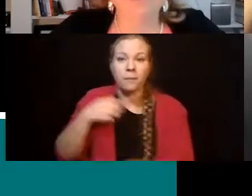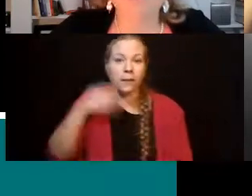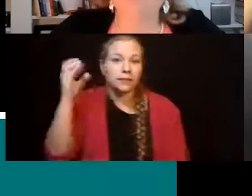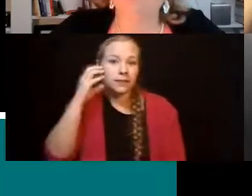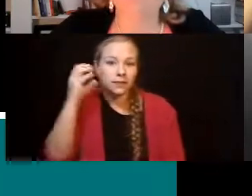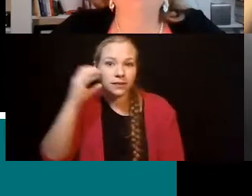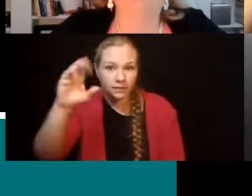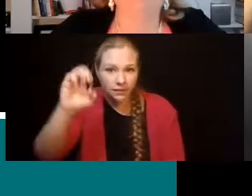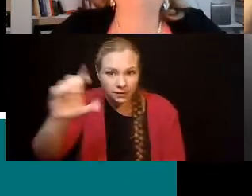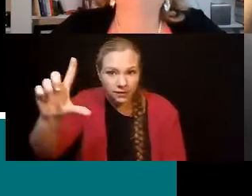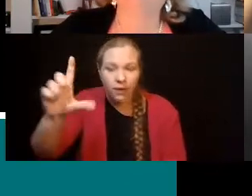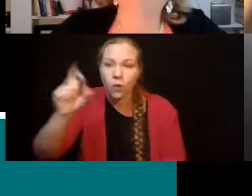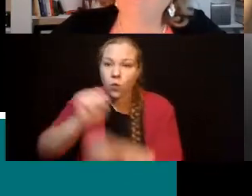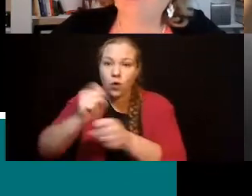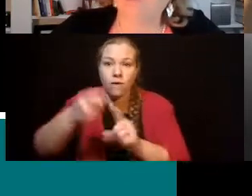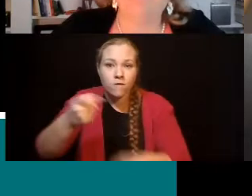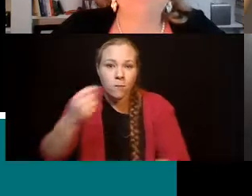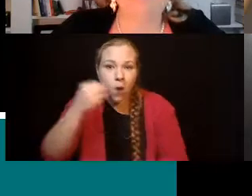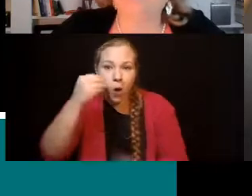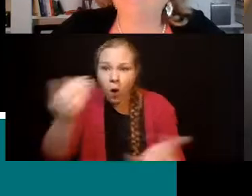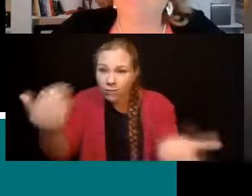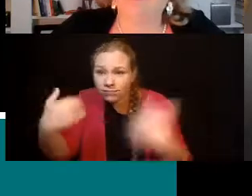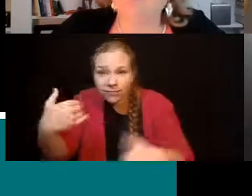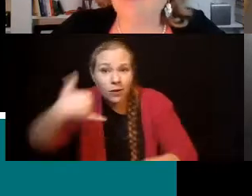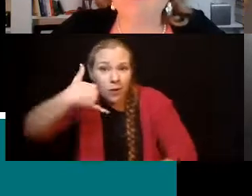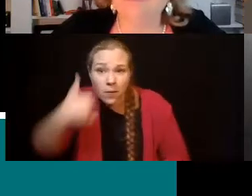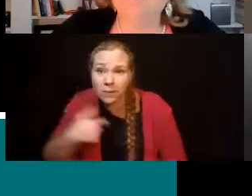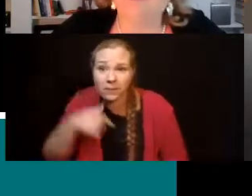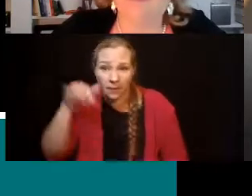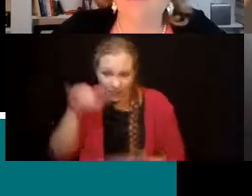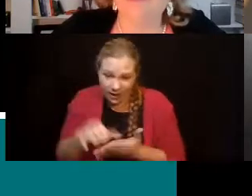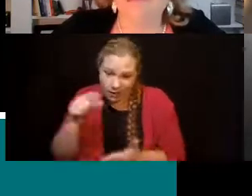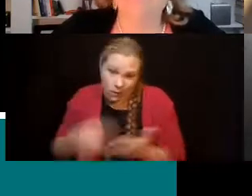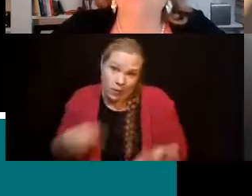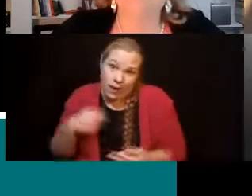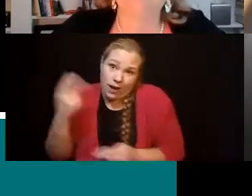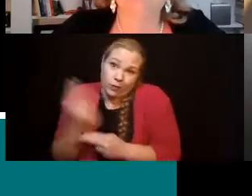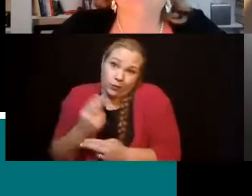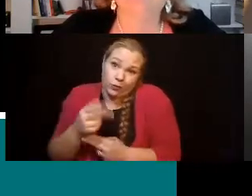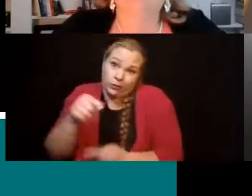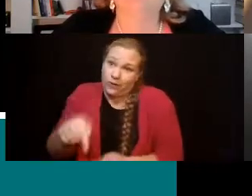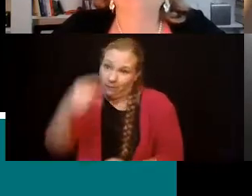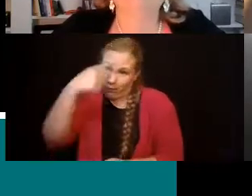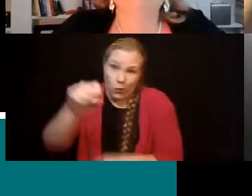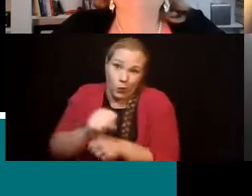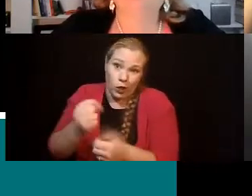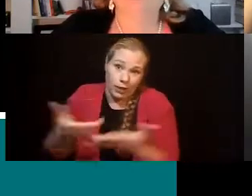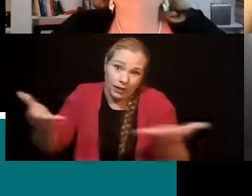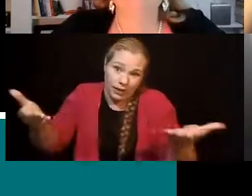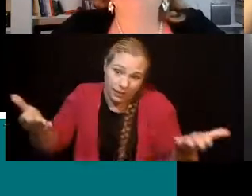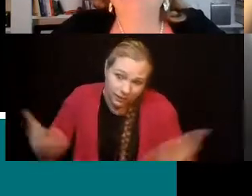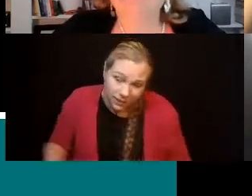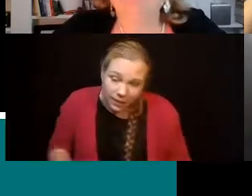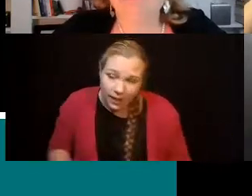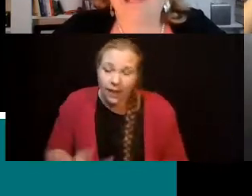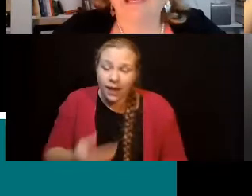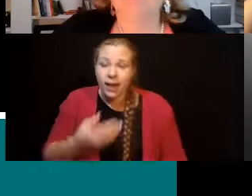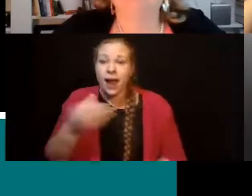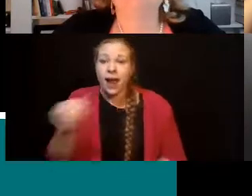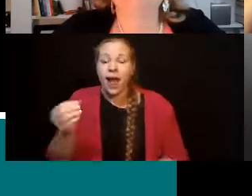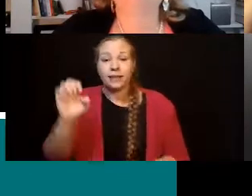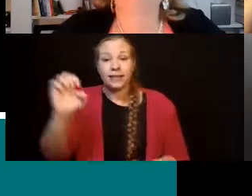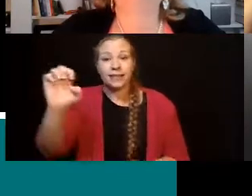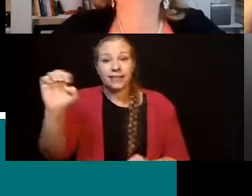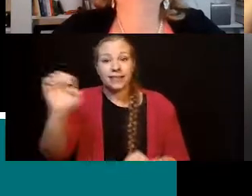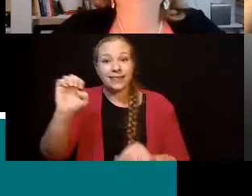home. I would love for you to call me. That's the phone I'm using for all things. And then my email